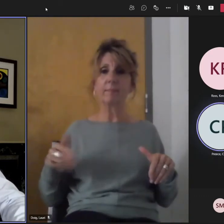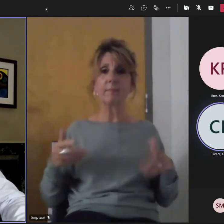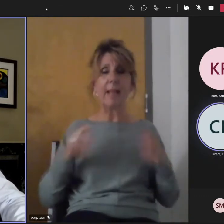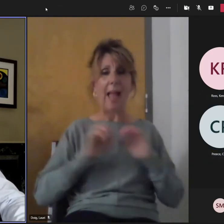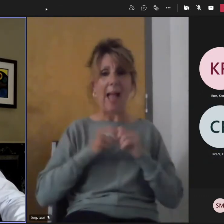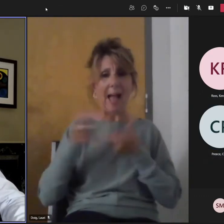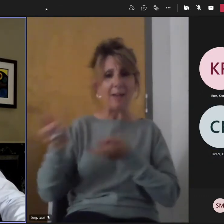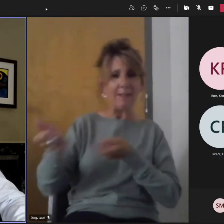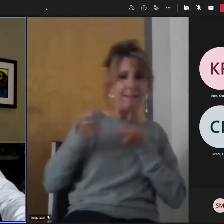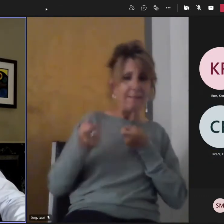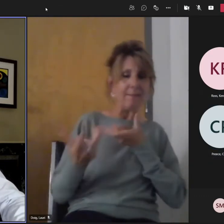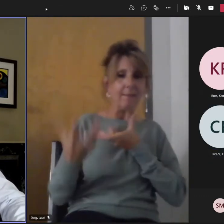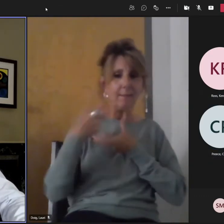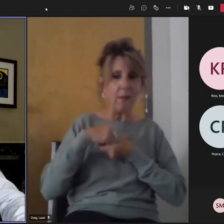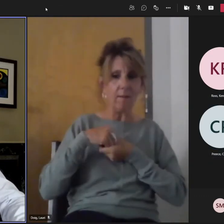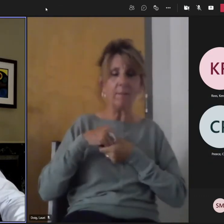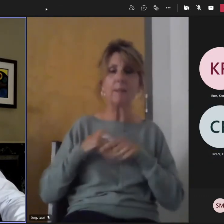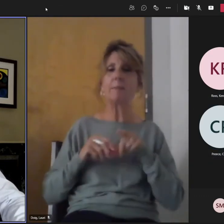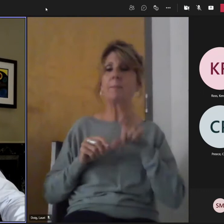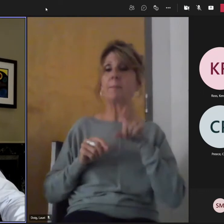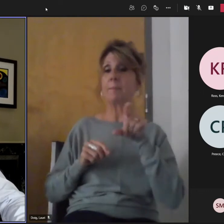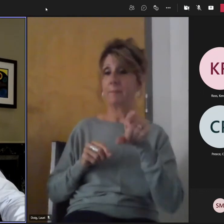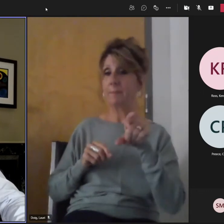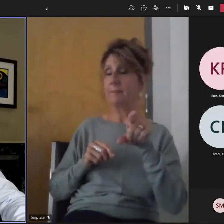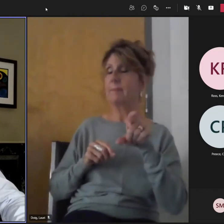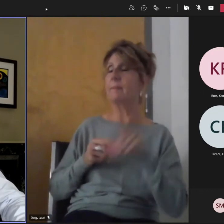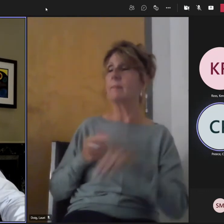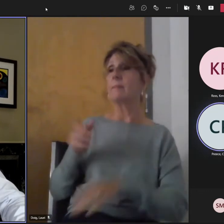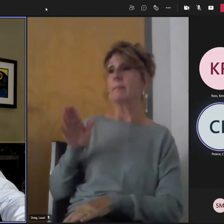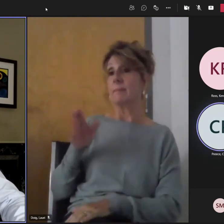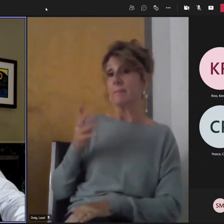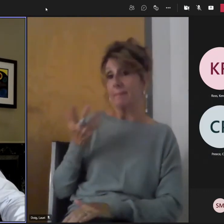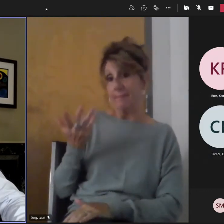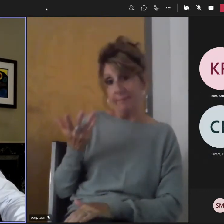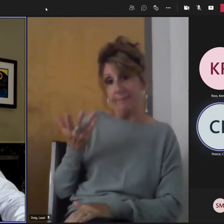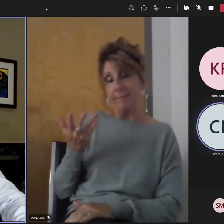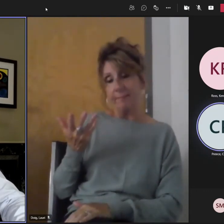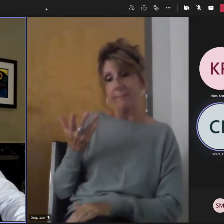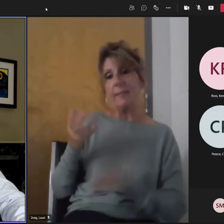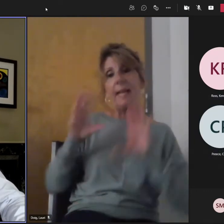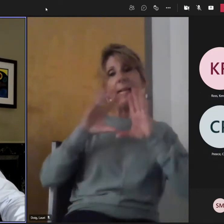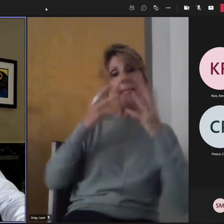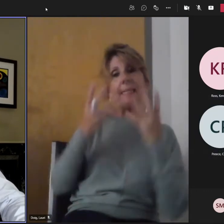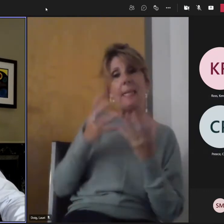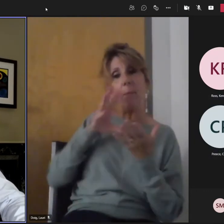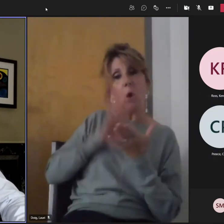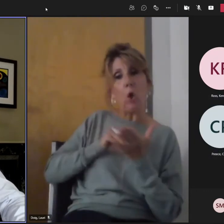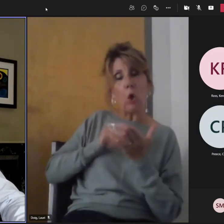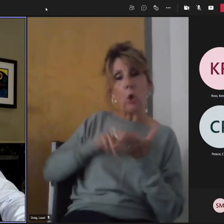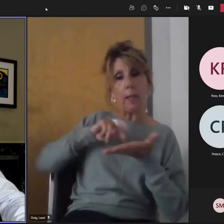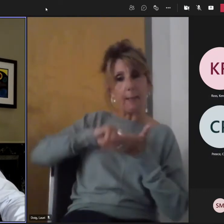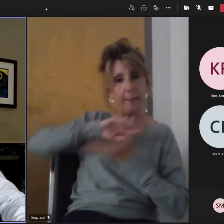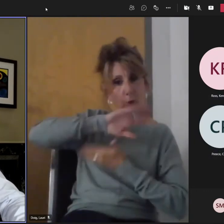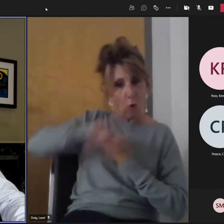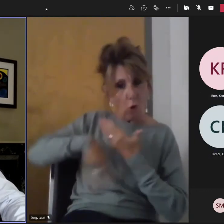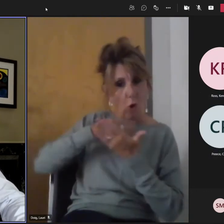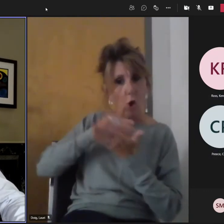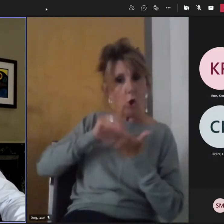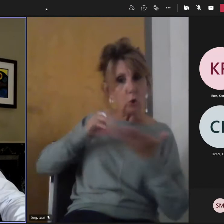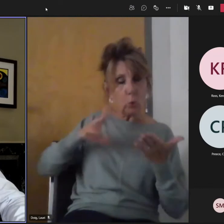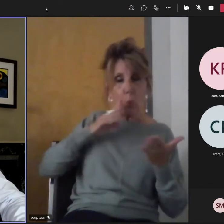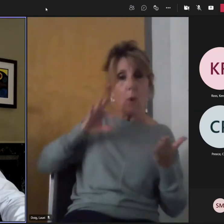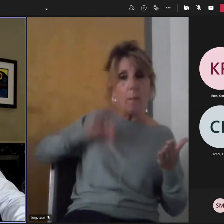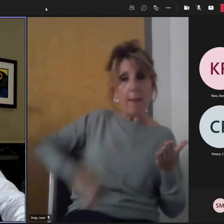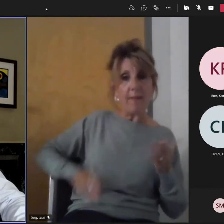How do suggest that deep learning is good for all students, and it's especially good for disconnected